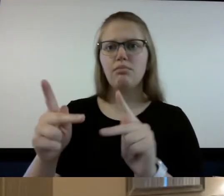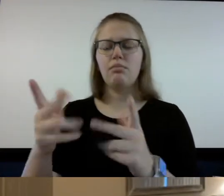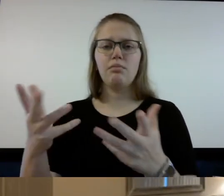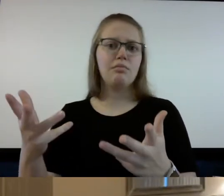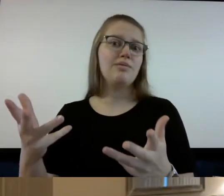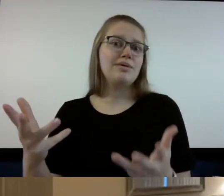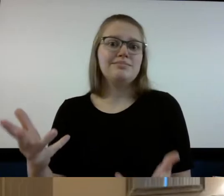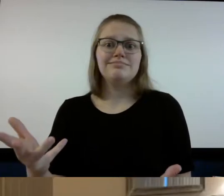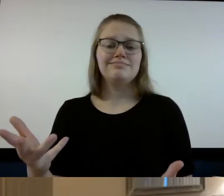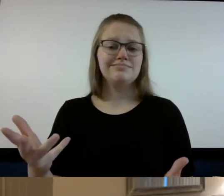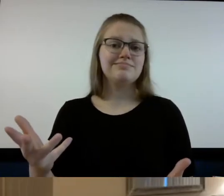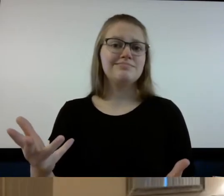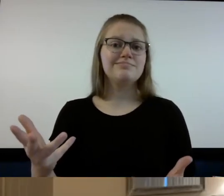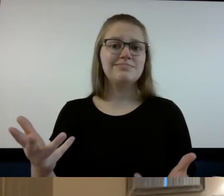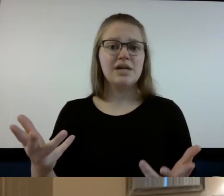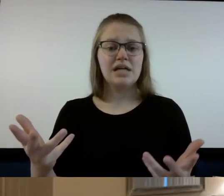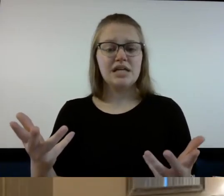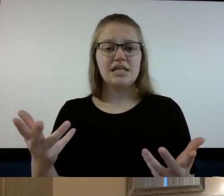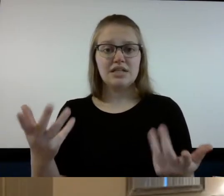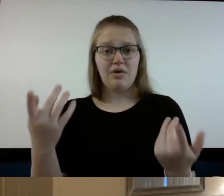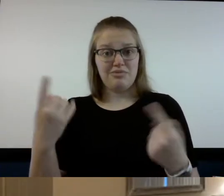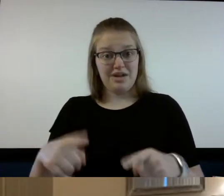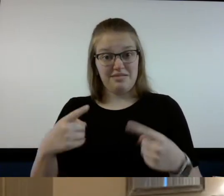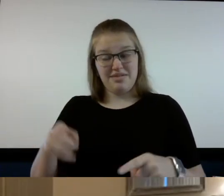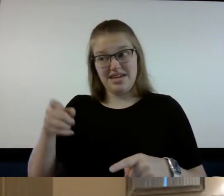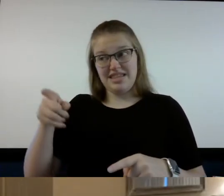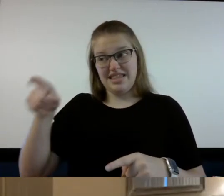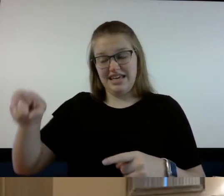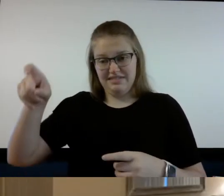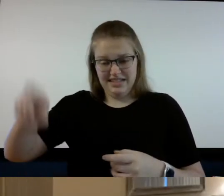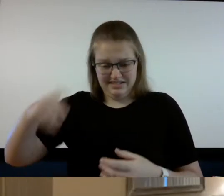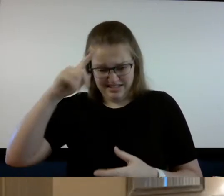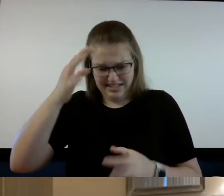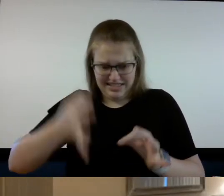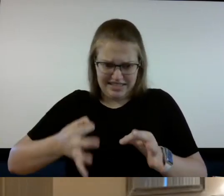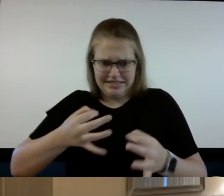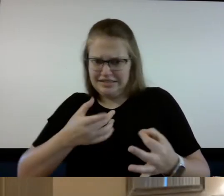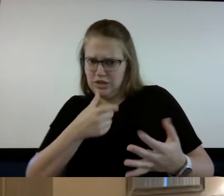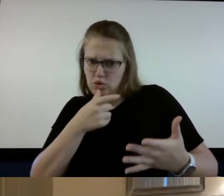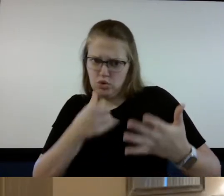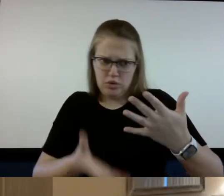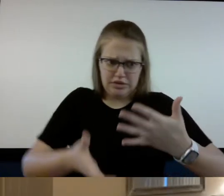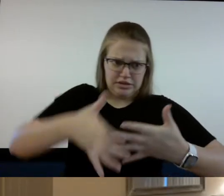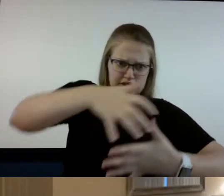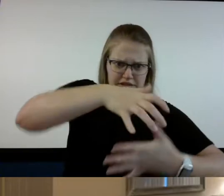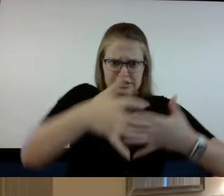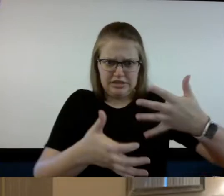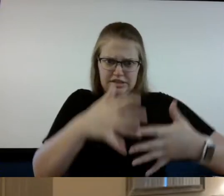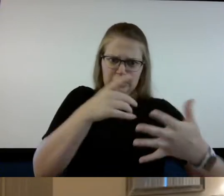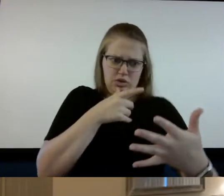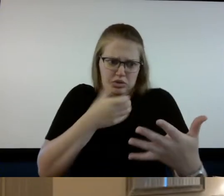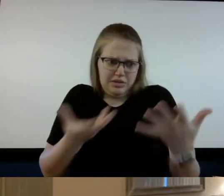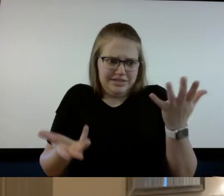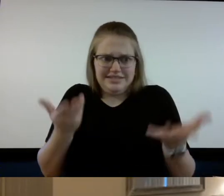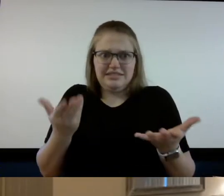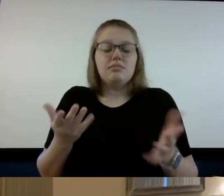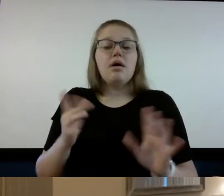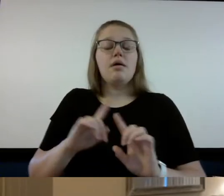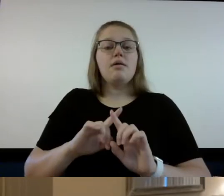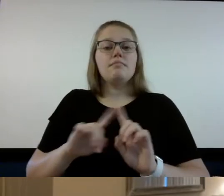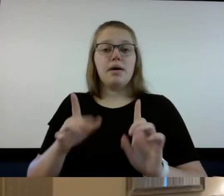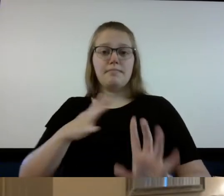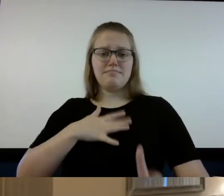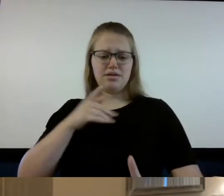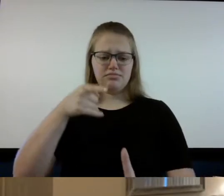um so they they have to prioritize but the the main thing that I need I